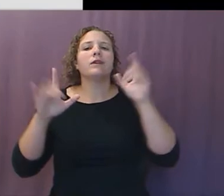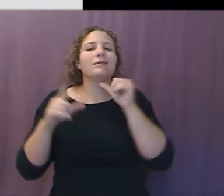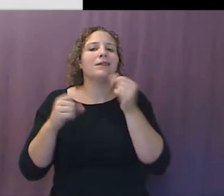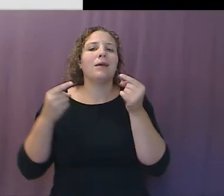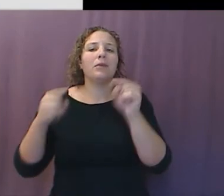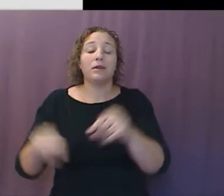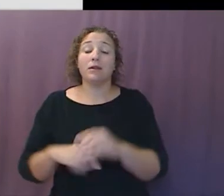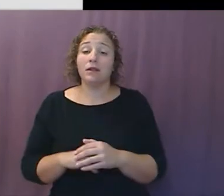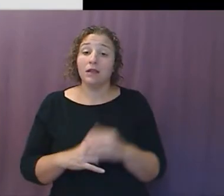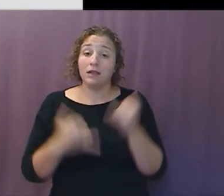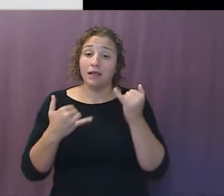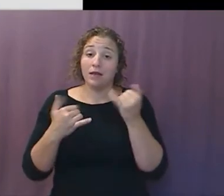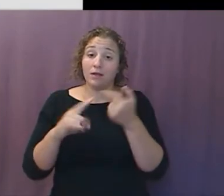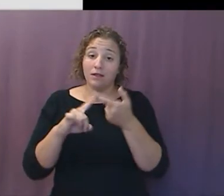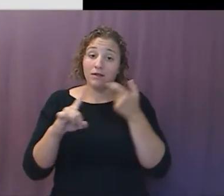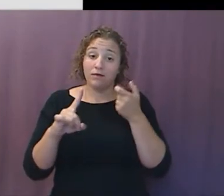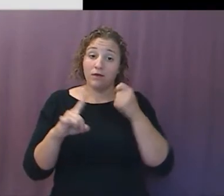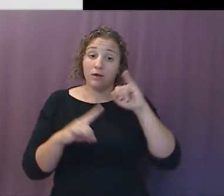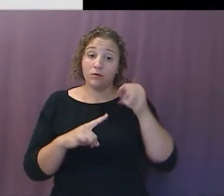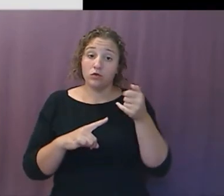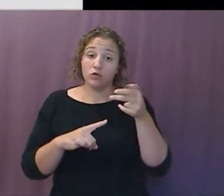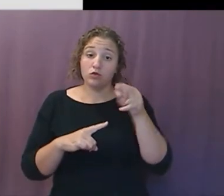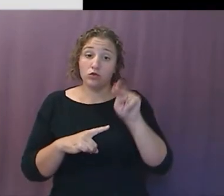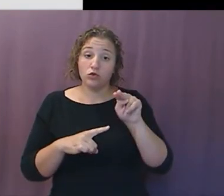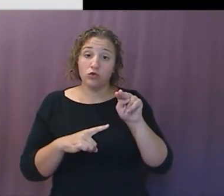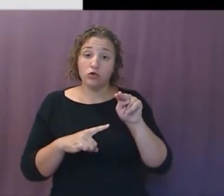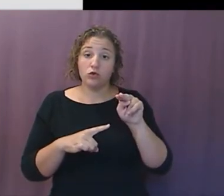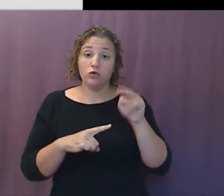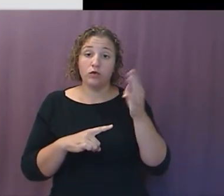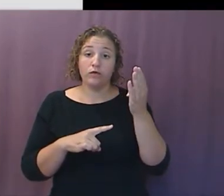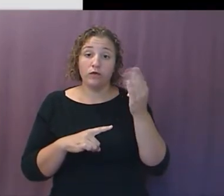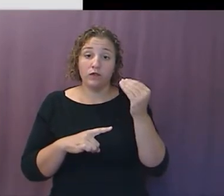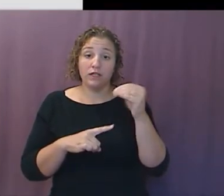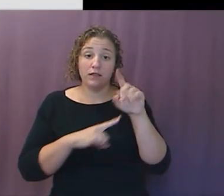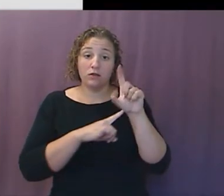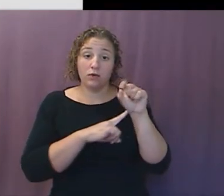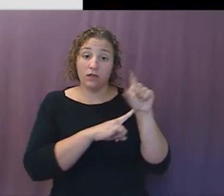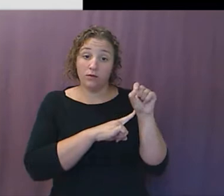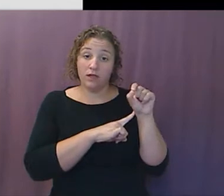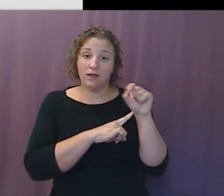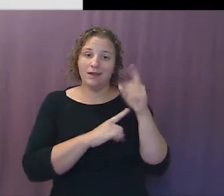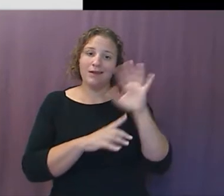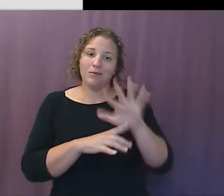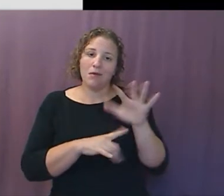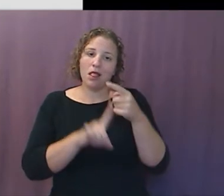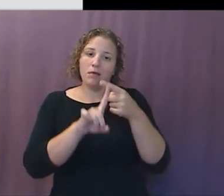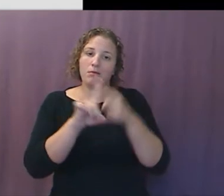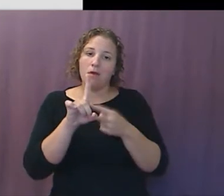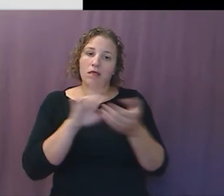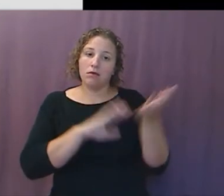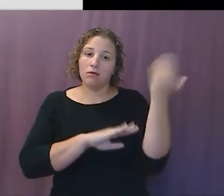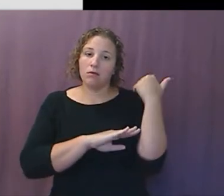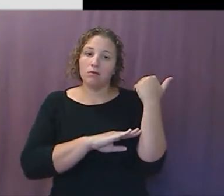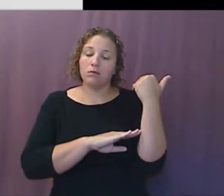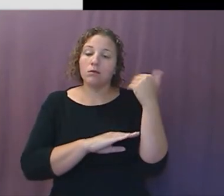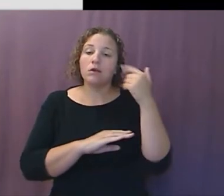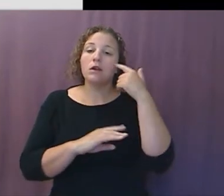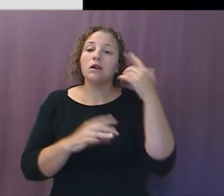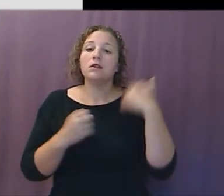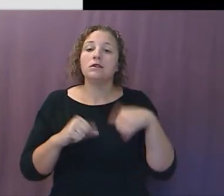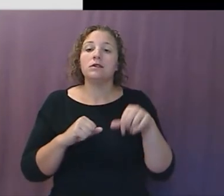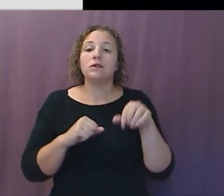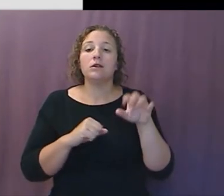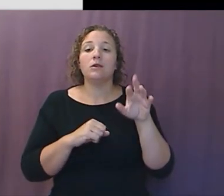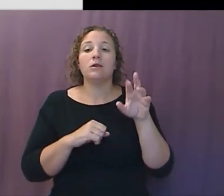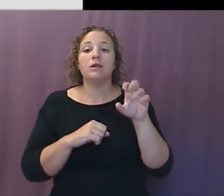this coming from June 14, 2020, one month ago in three days, roughly. SpaceX launches 58 more Starlink